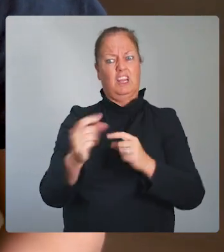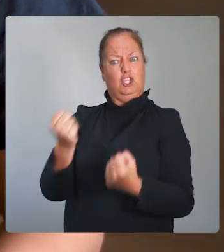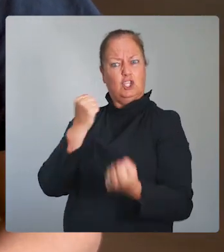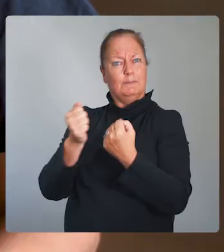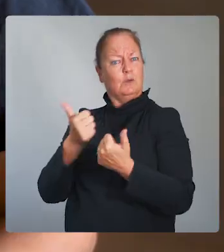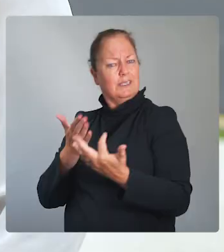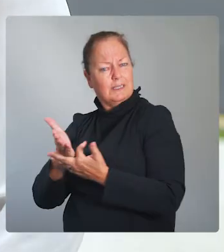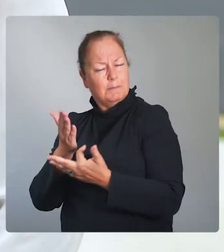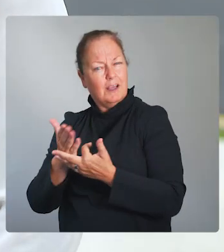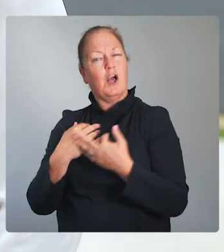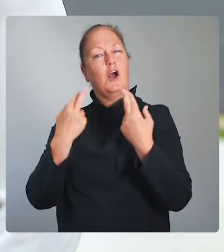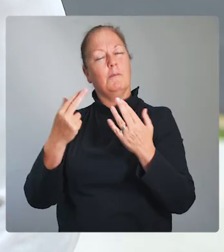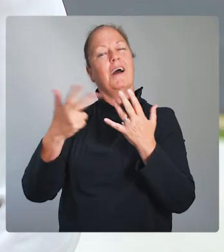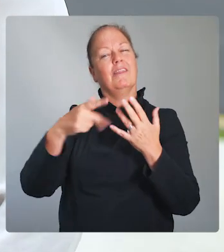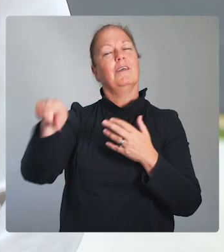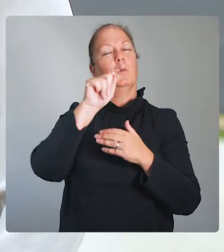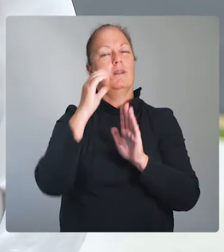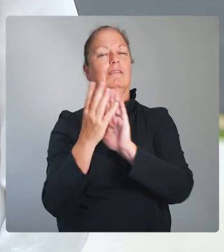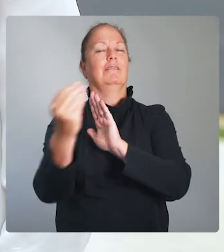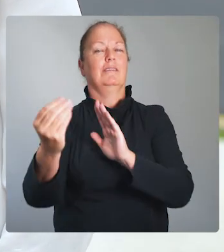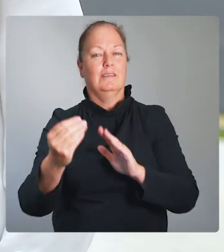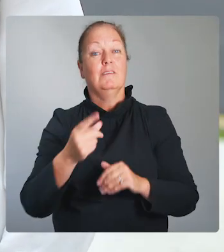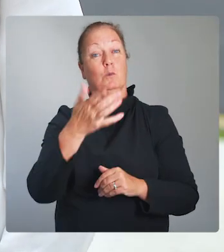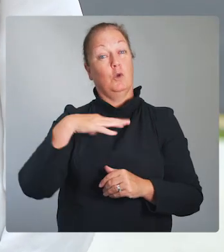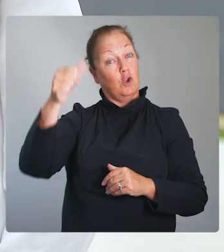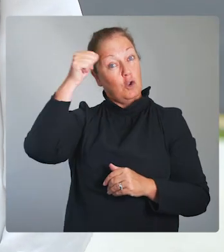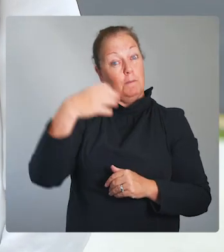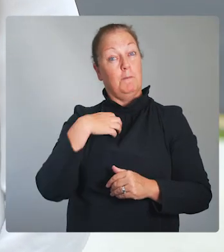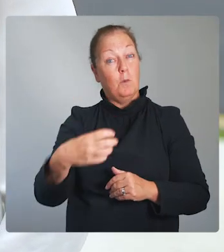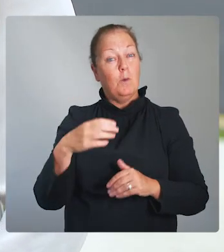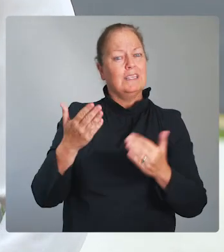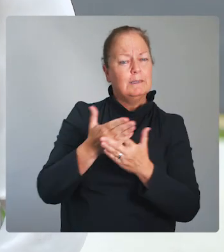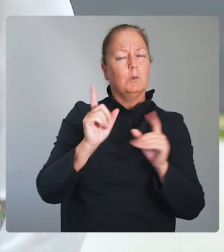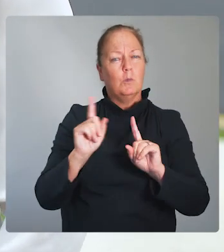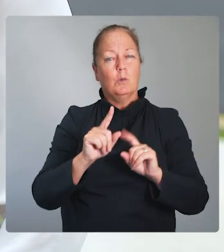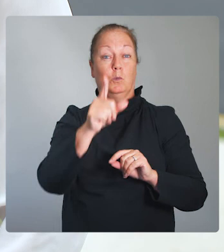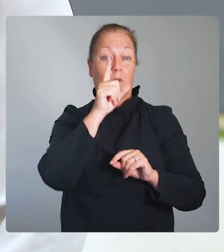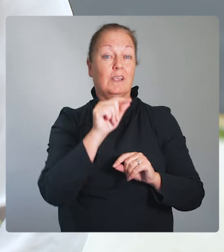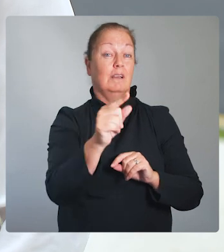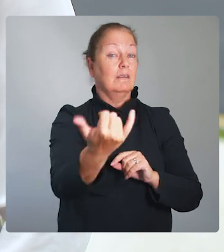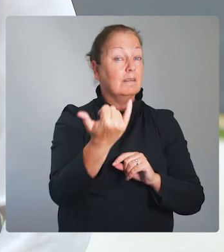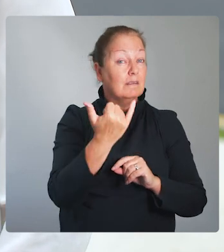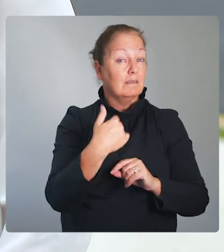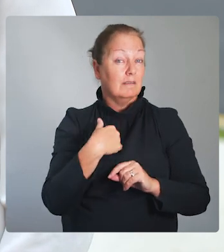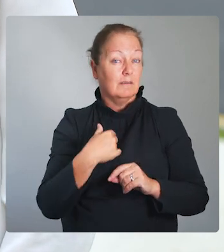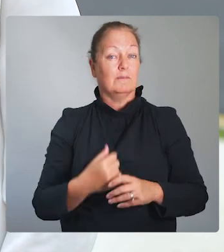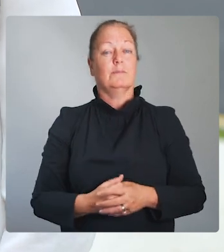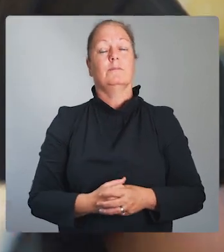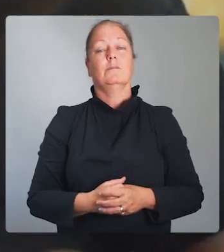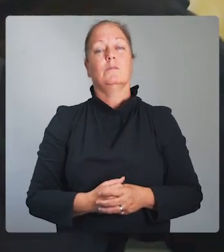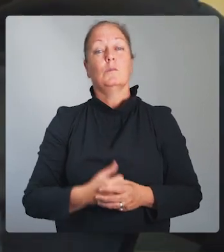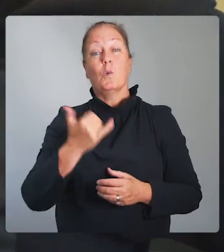copy this place. To find out more about accessible facilities at Oak Park, call 831 4600